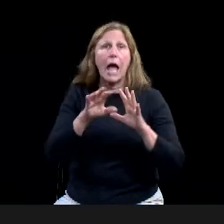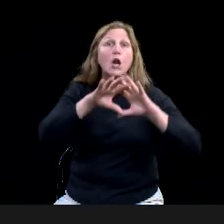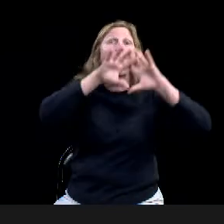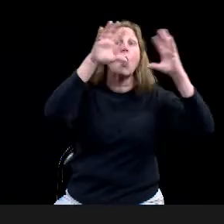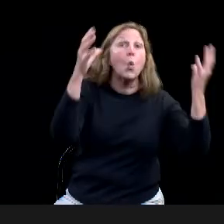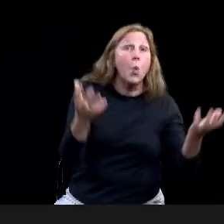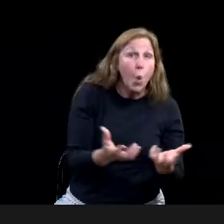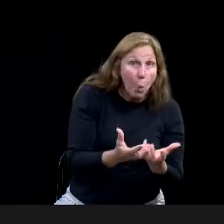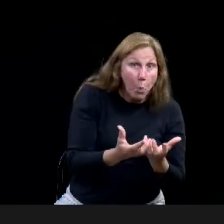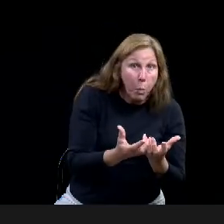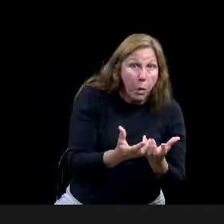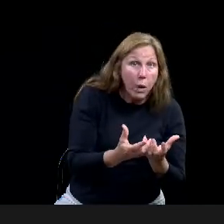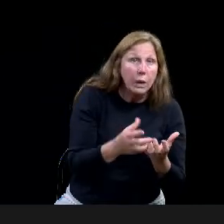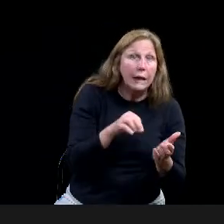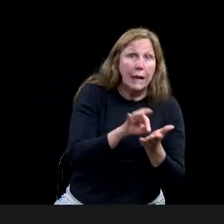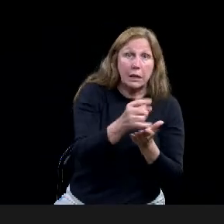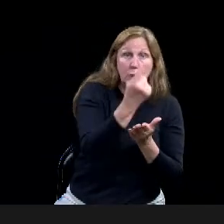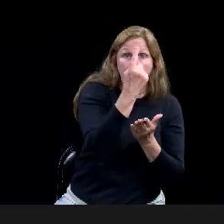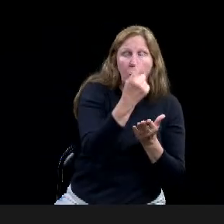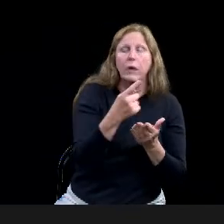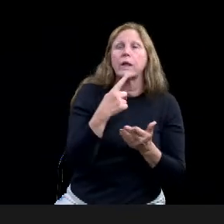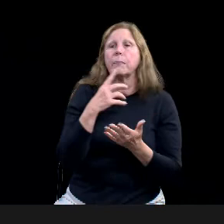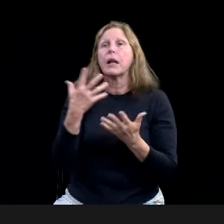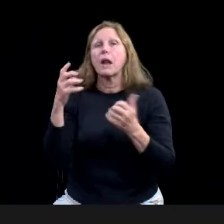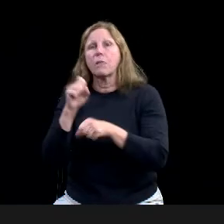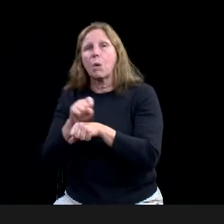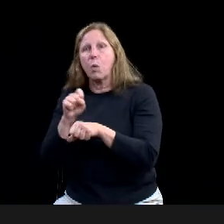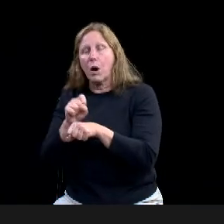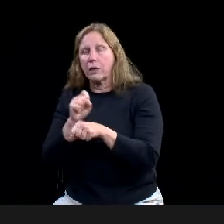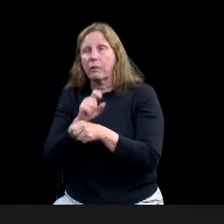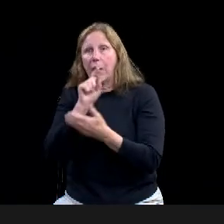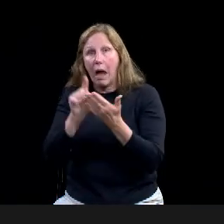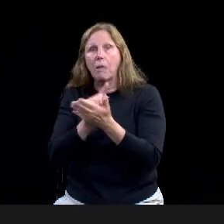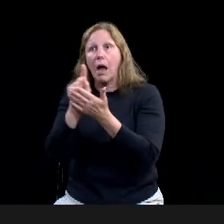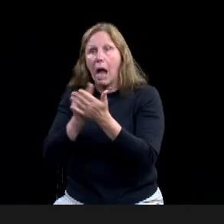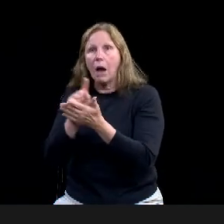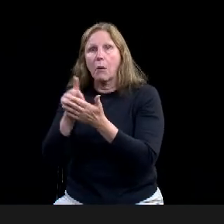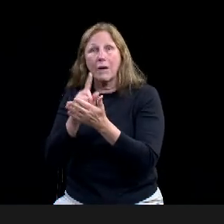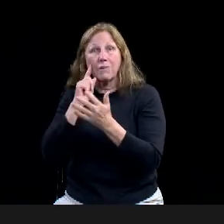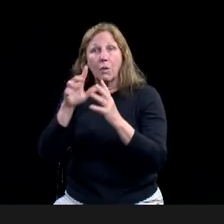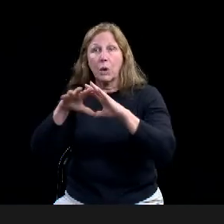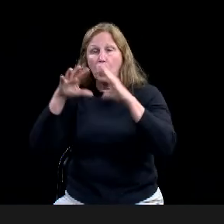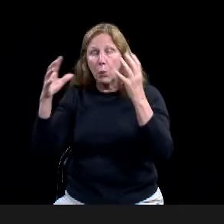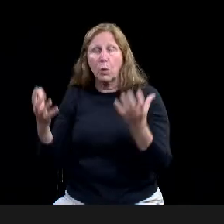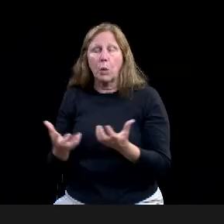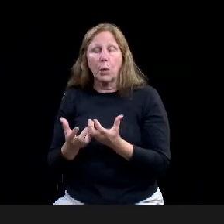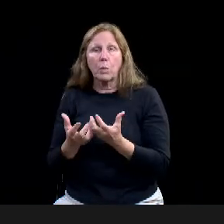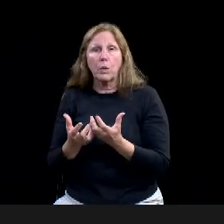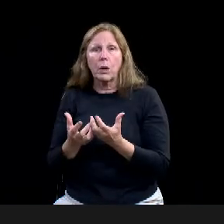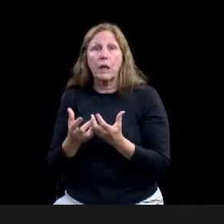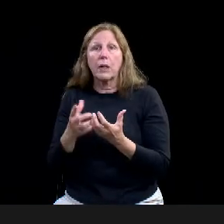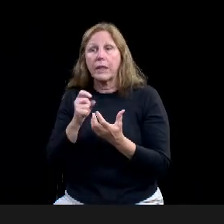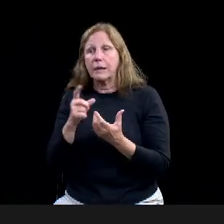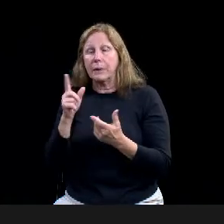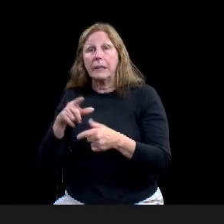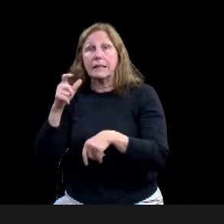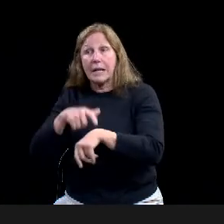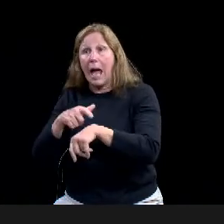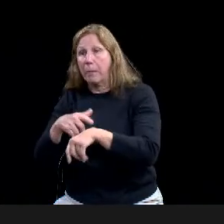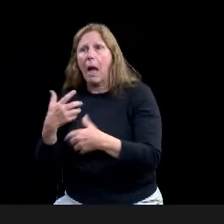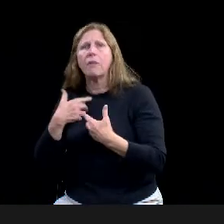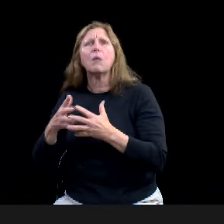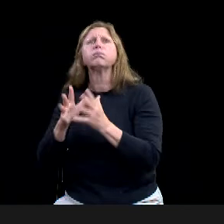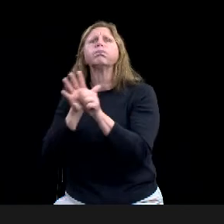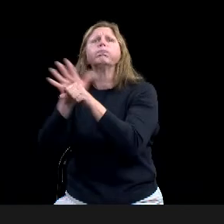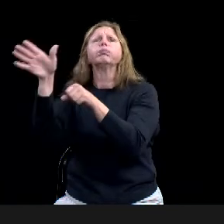is rich in time, but maybe, um, has less abundance in the cash donation piece. Um, a couple of